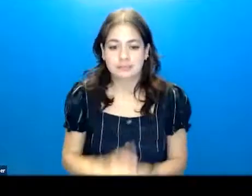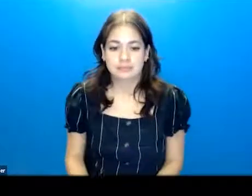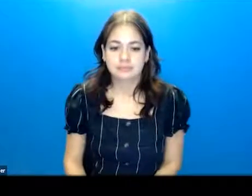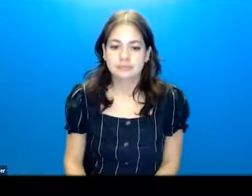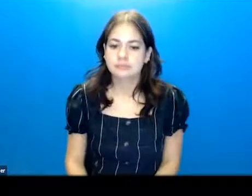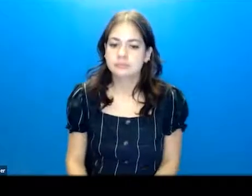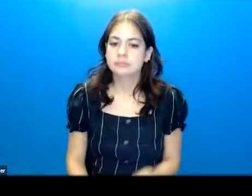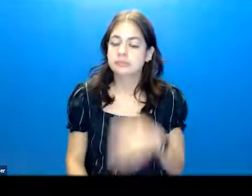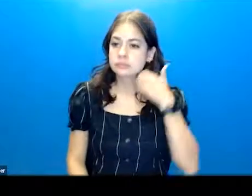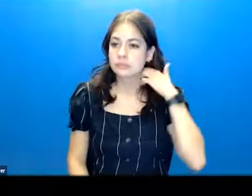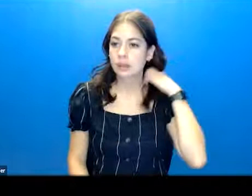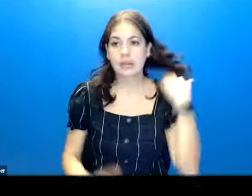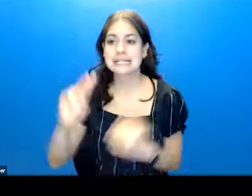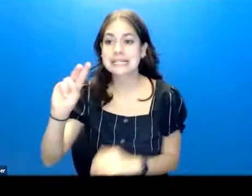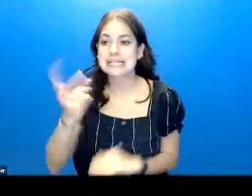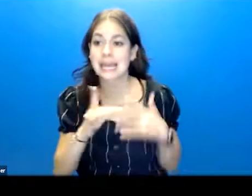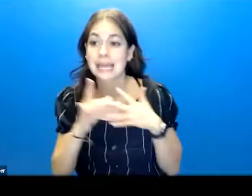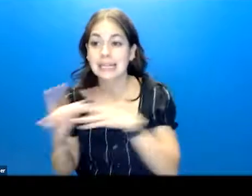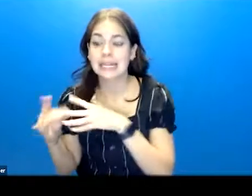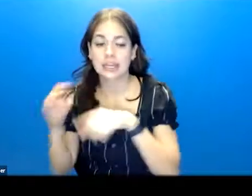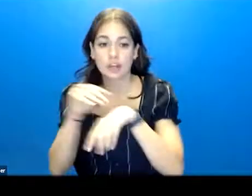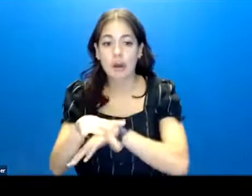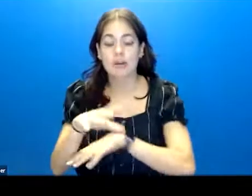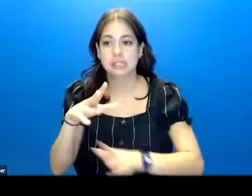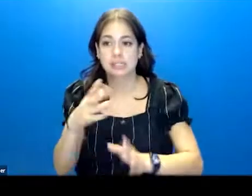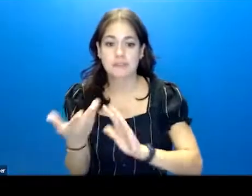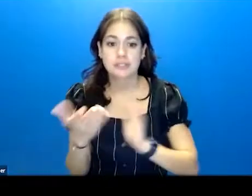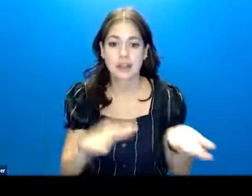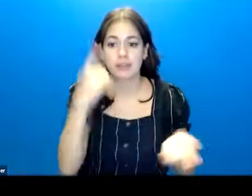It's the second leading cause of death for young people.